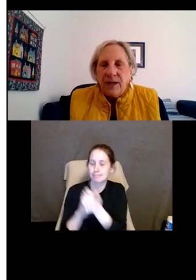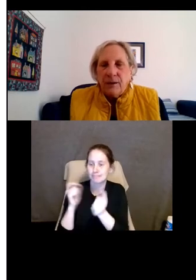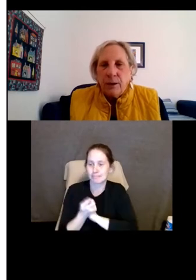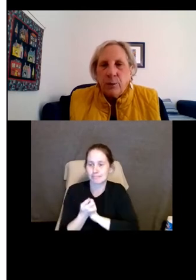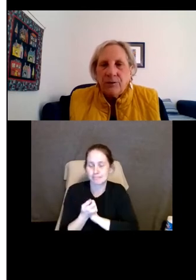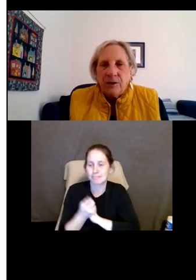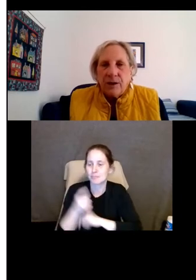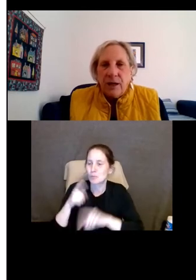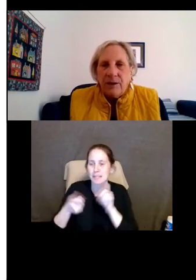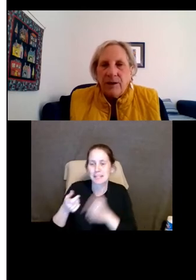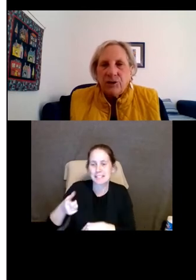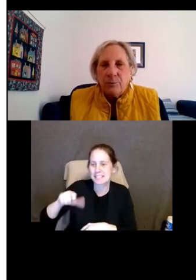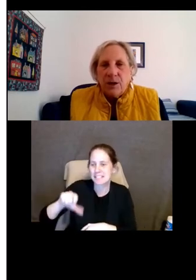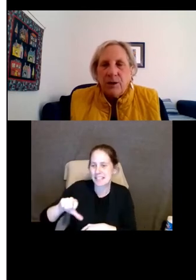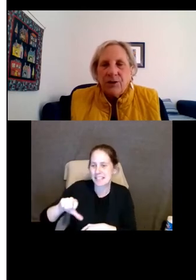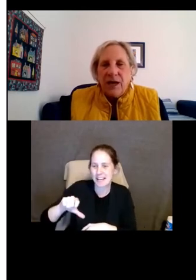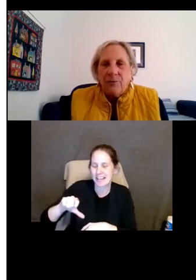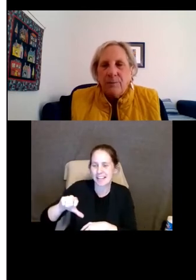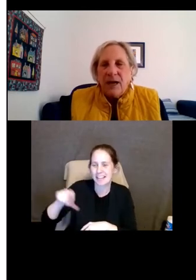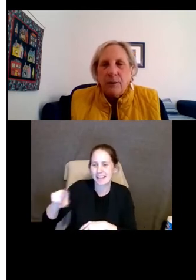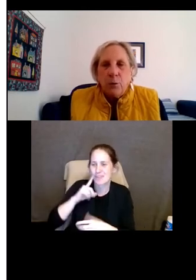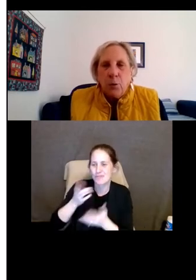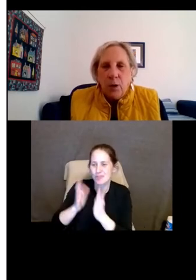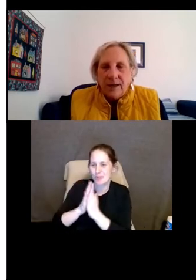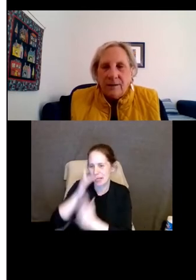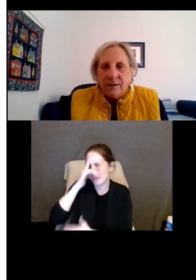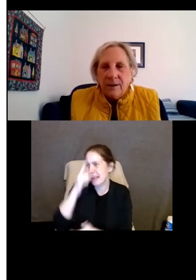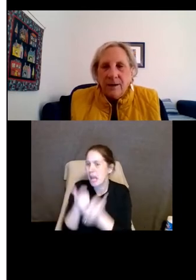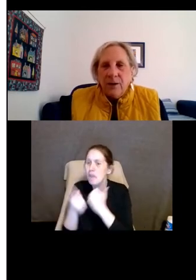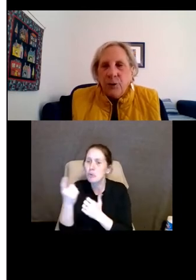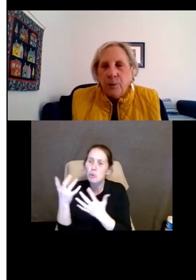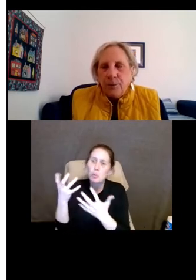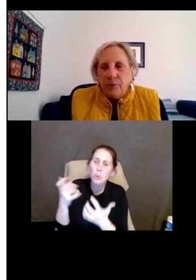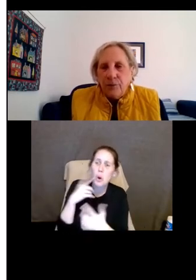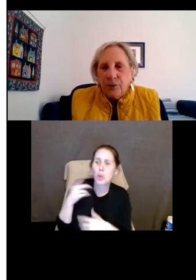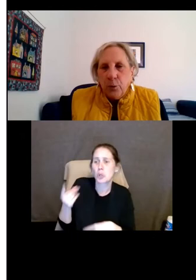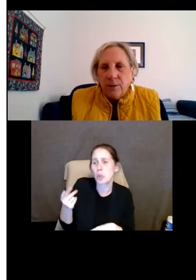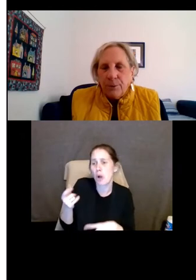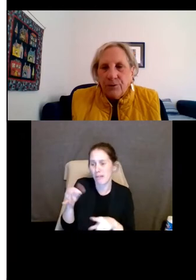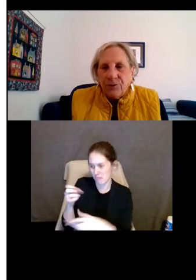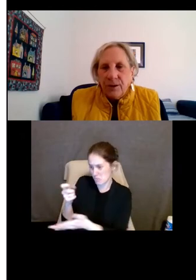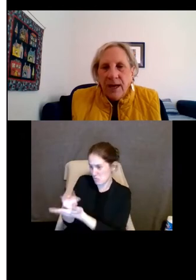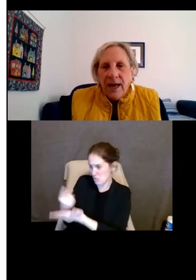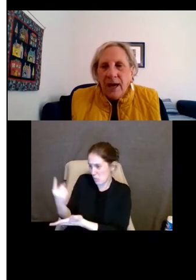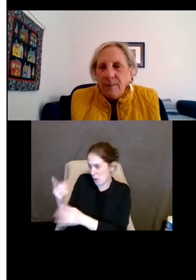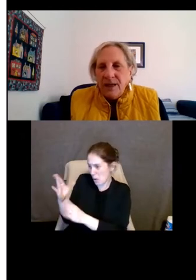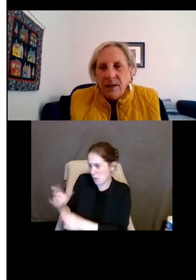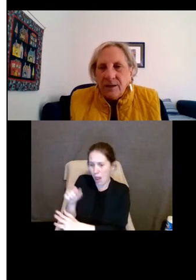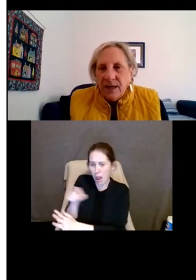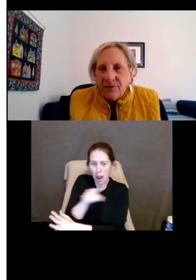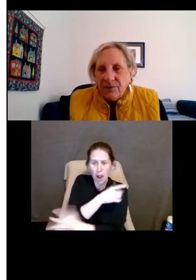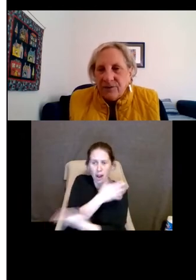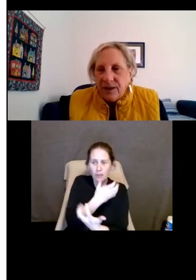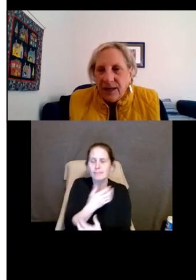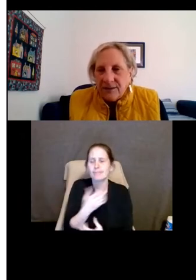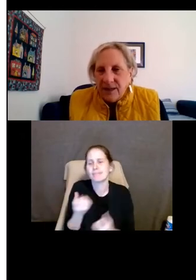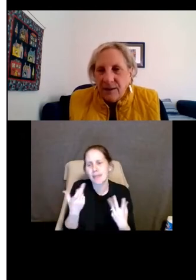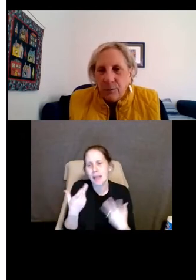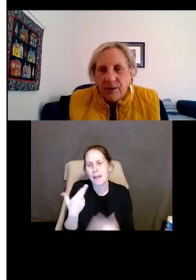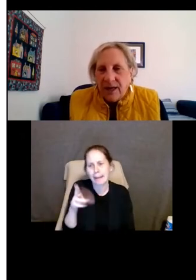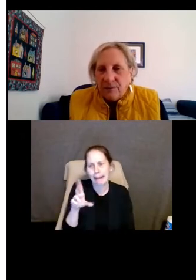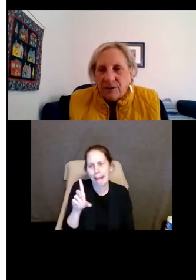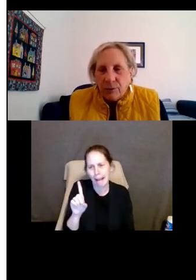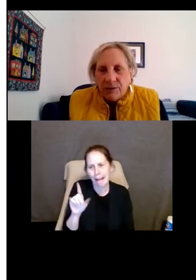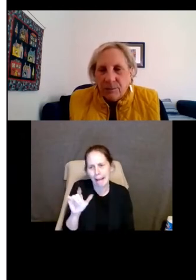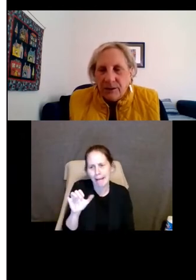to turn down a requested accommodation because everybody will want it if you approve it for one person. How many HUD cases did I